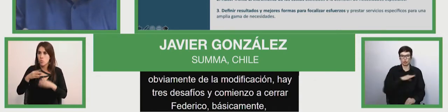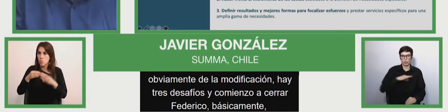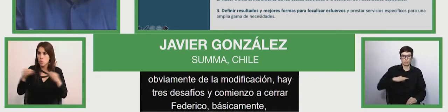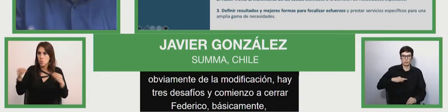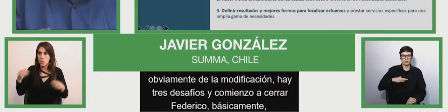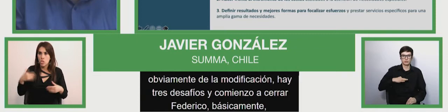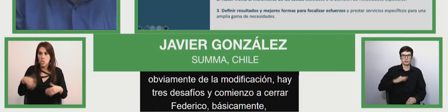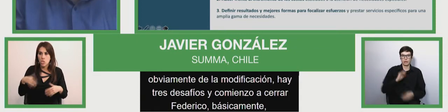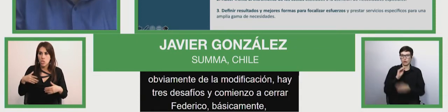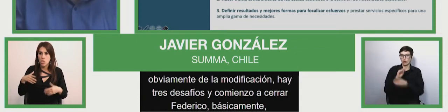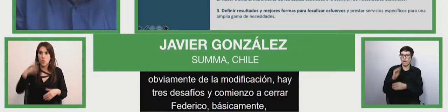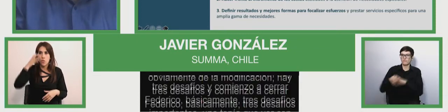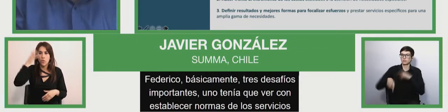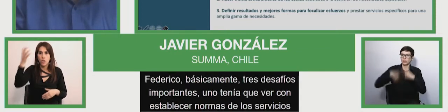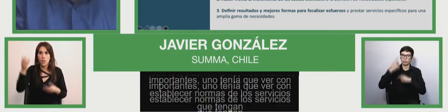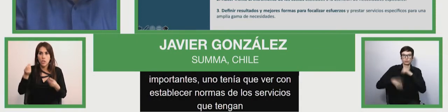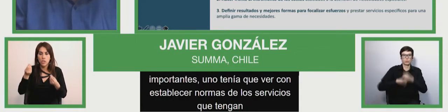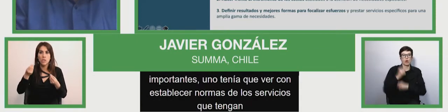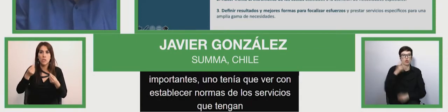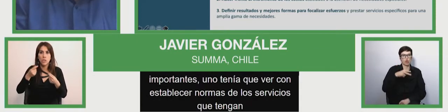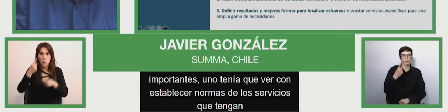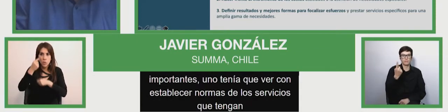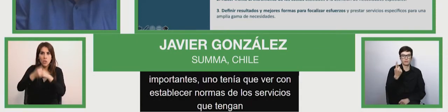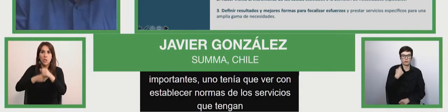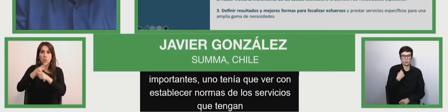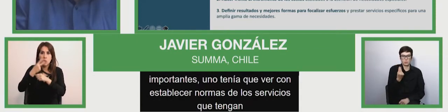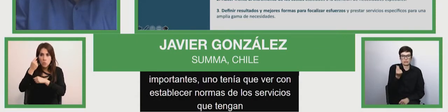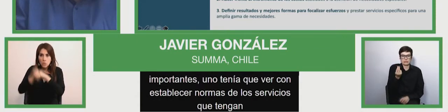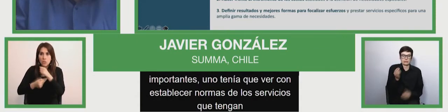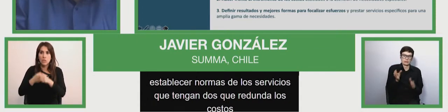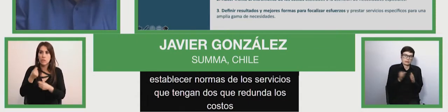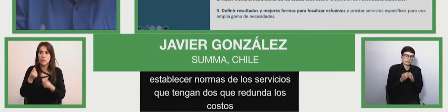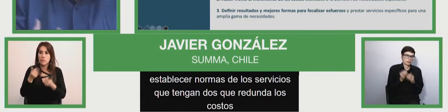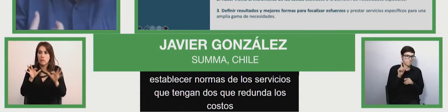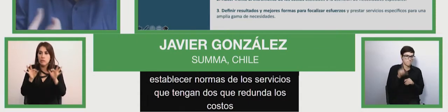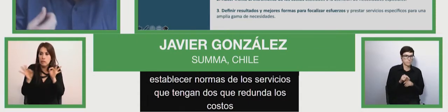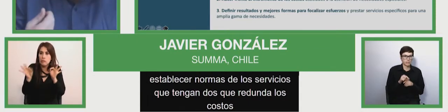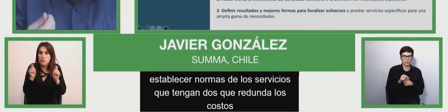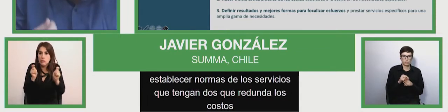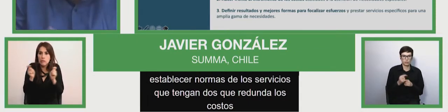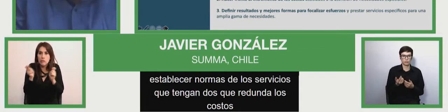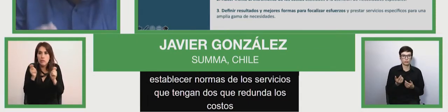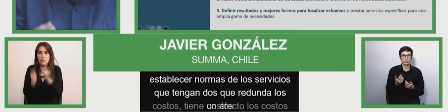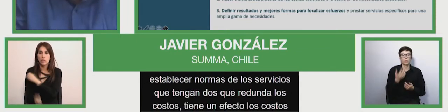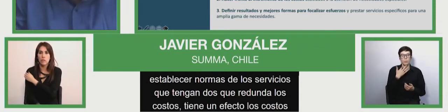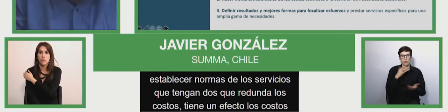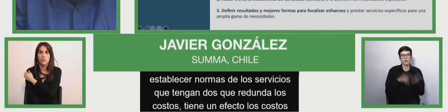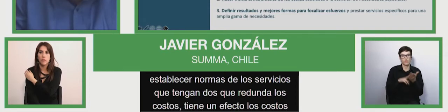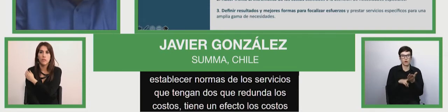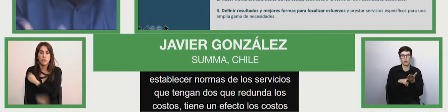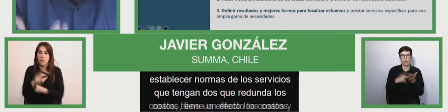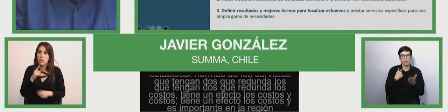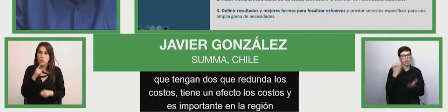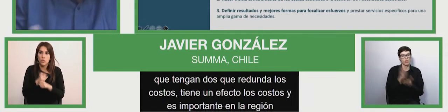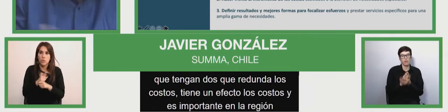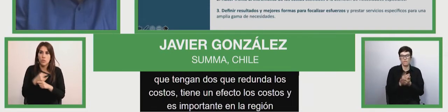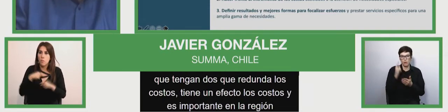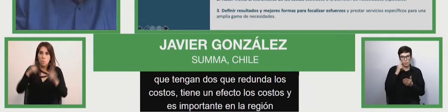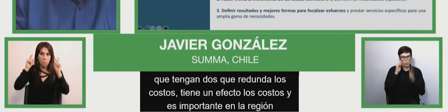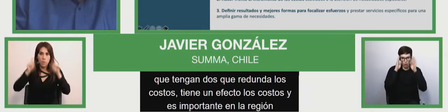stating for the next year, 2021, reducing educational budgets. We have to be wary of that.